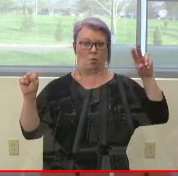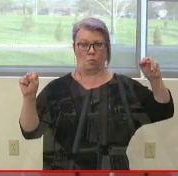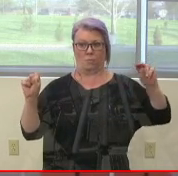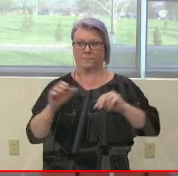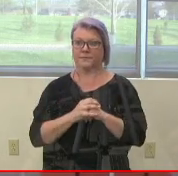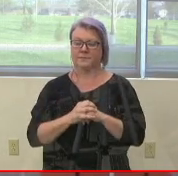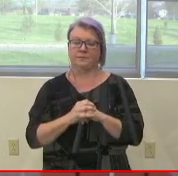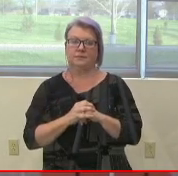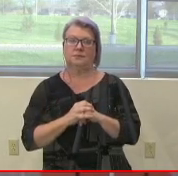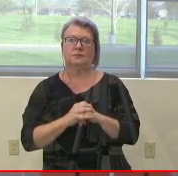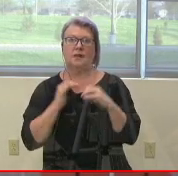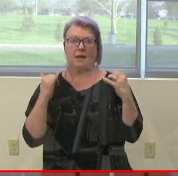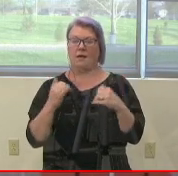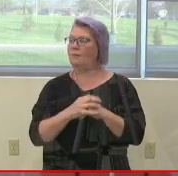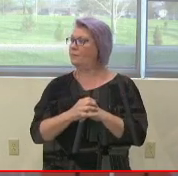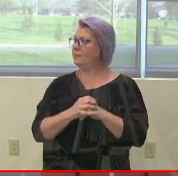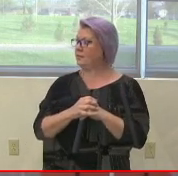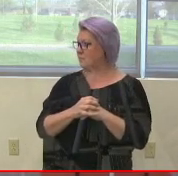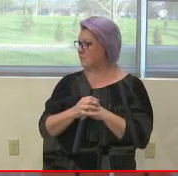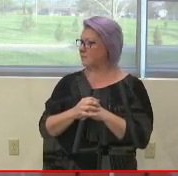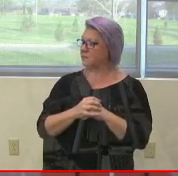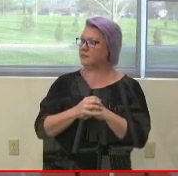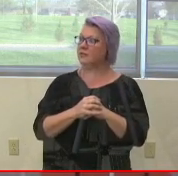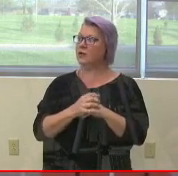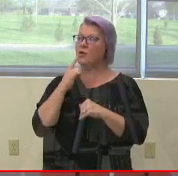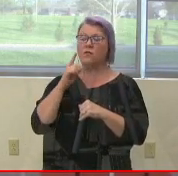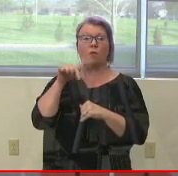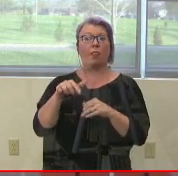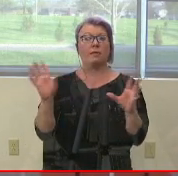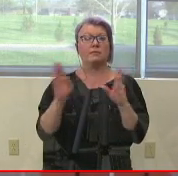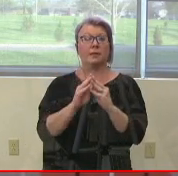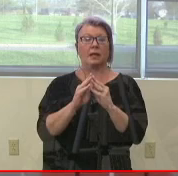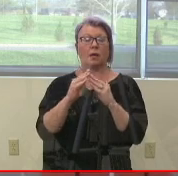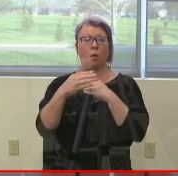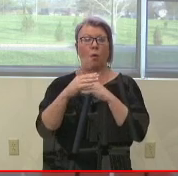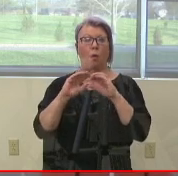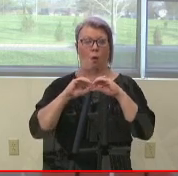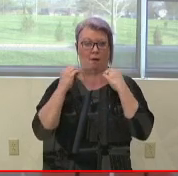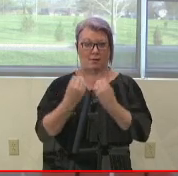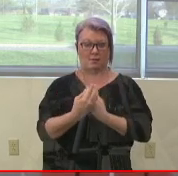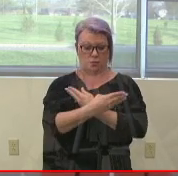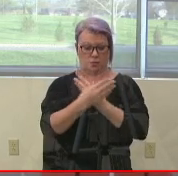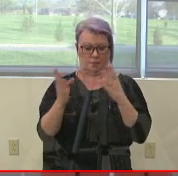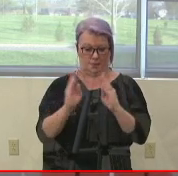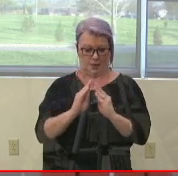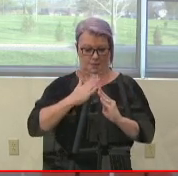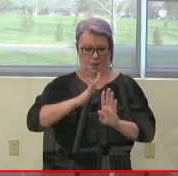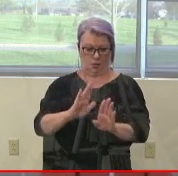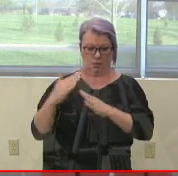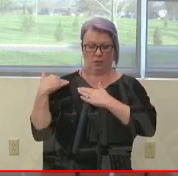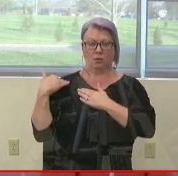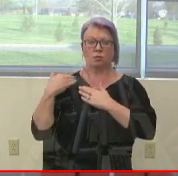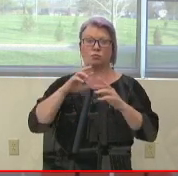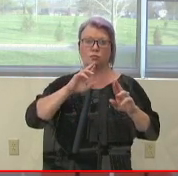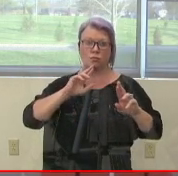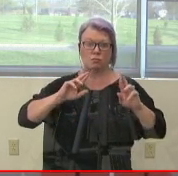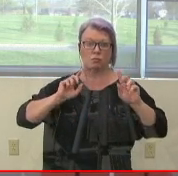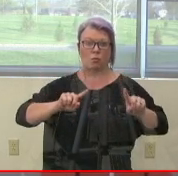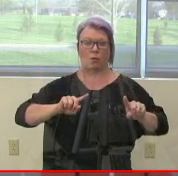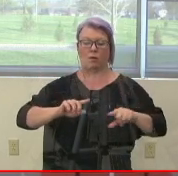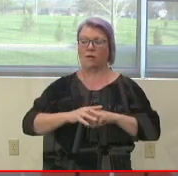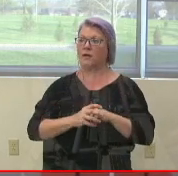And now it's you. So at this meeting, organizational meeting, it is my responsibility to report on the